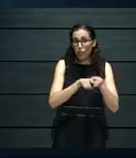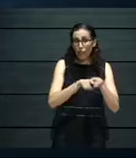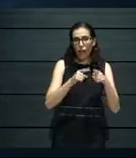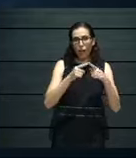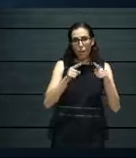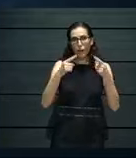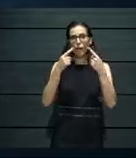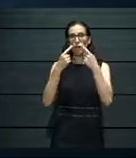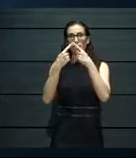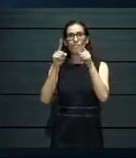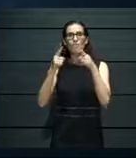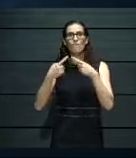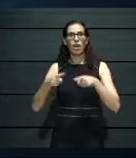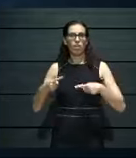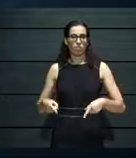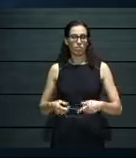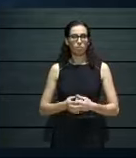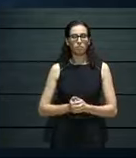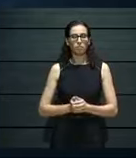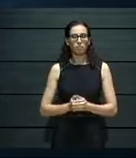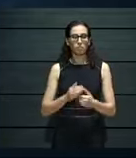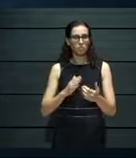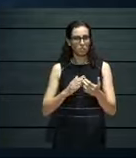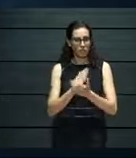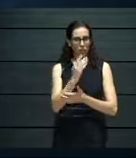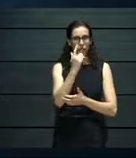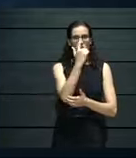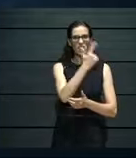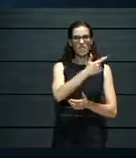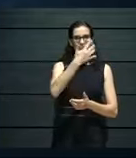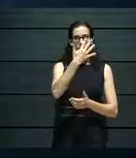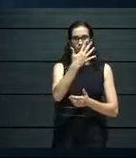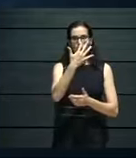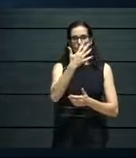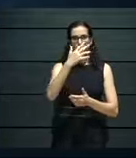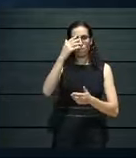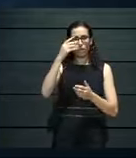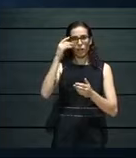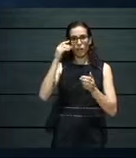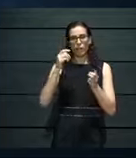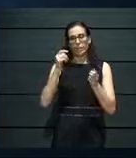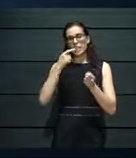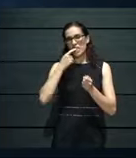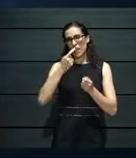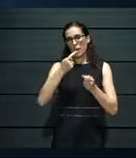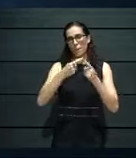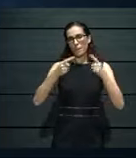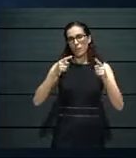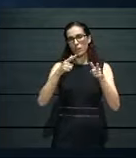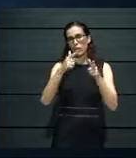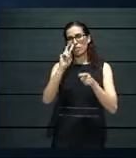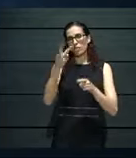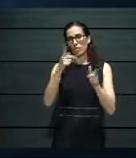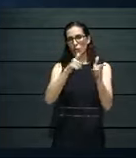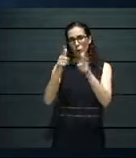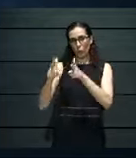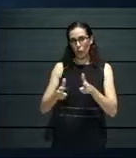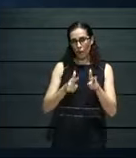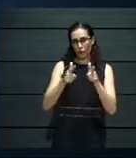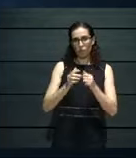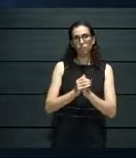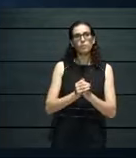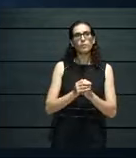So, started with the 75th anniversary of World War II. And here, we had short documentaries. We had